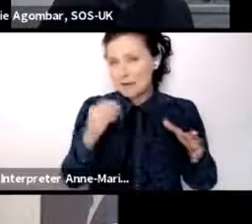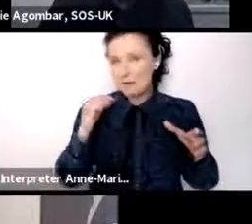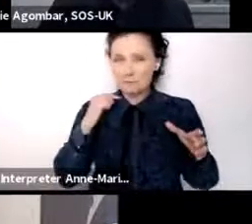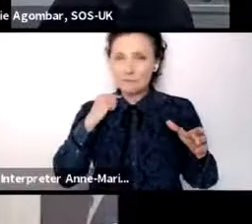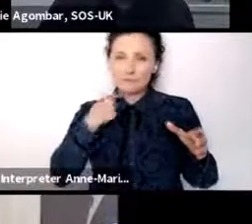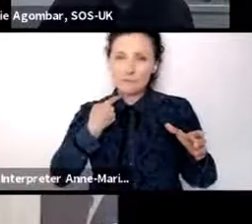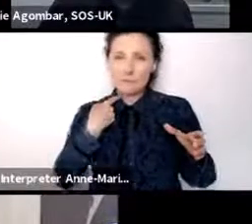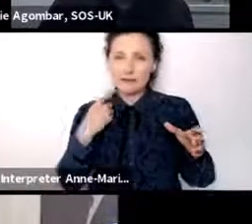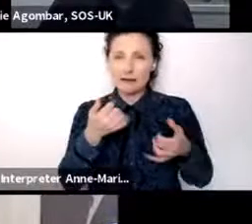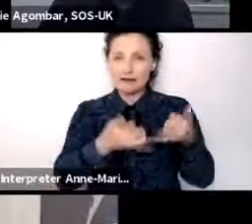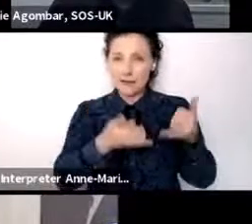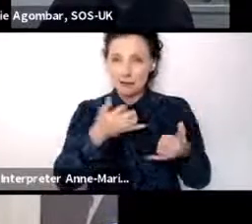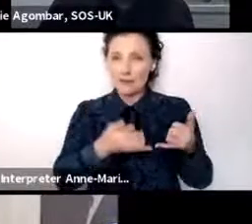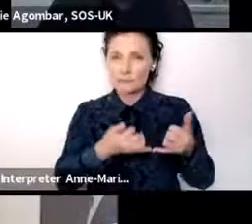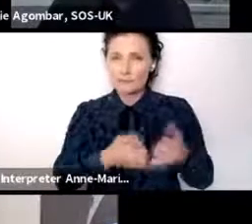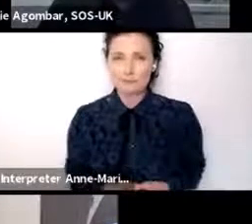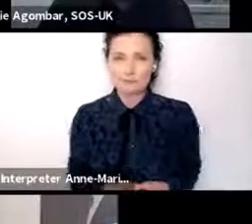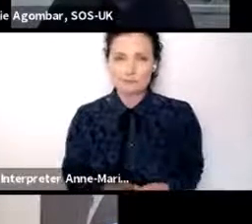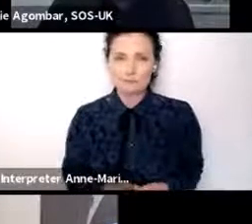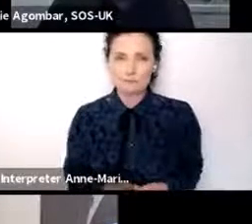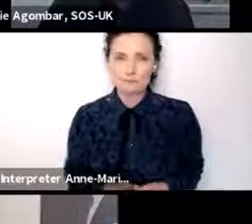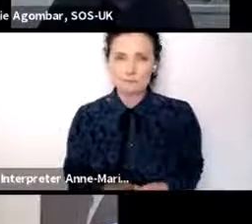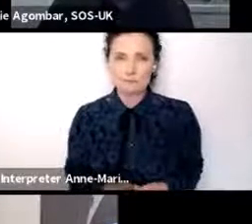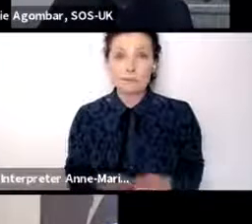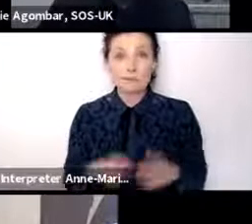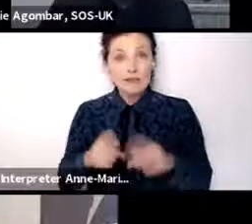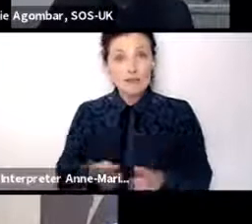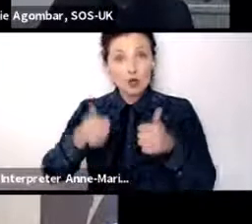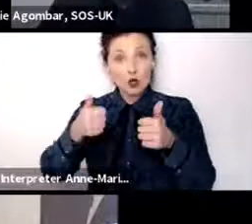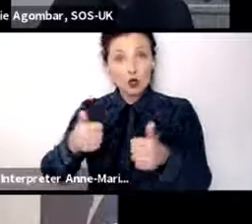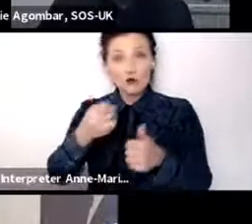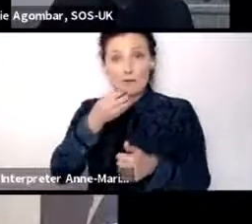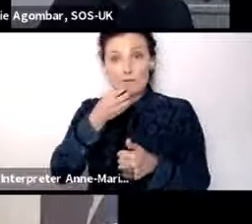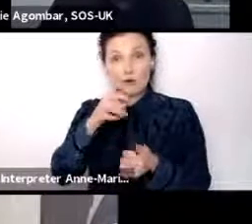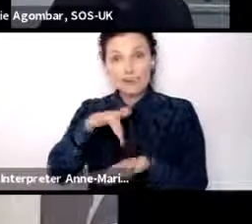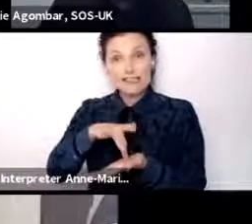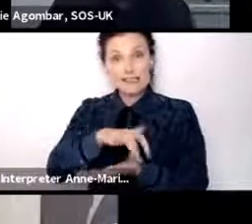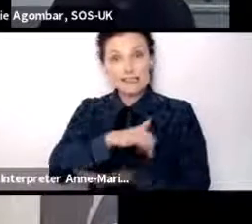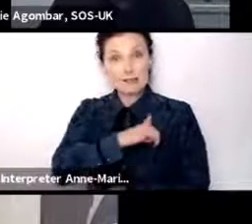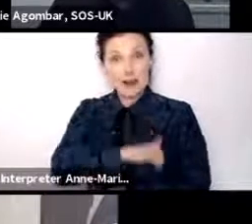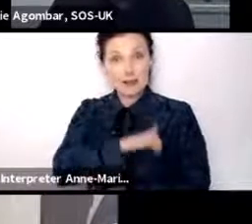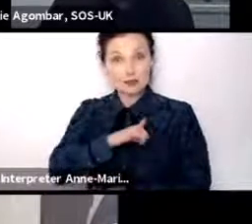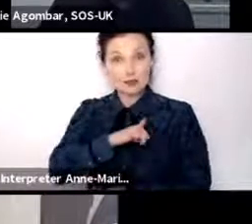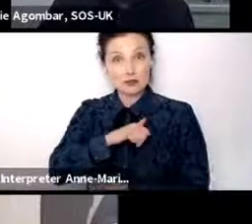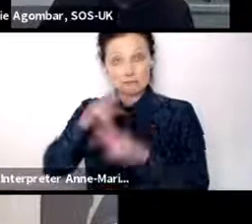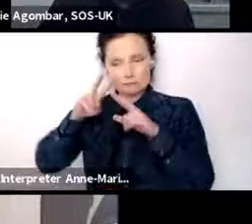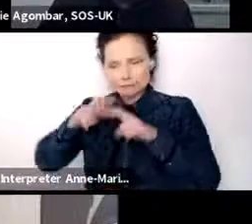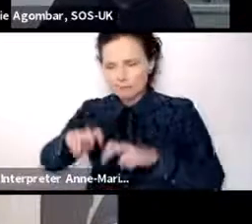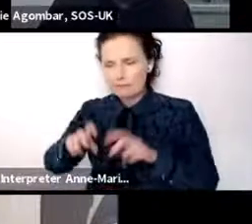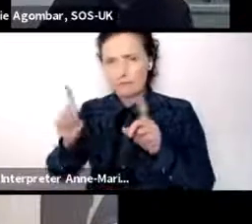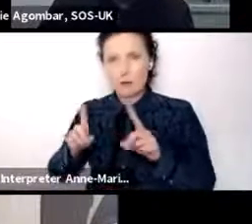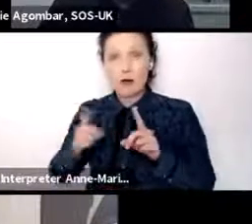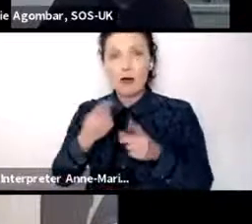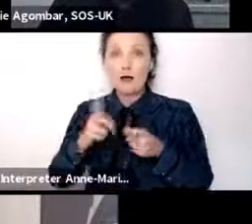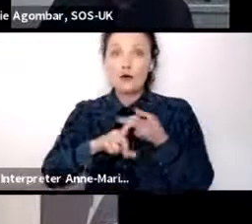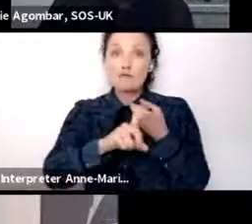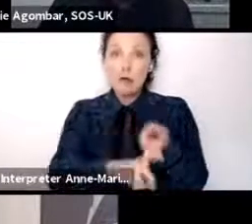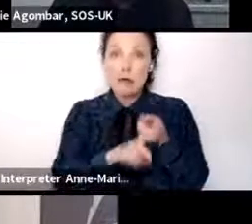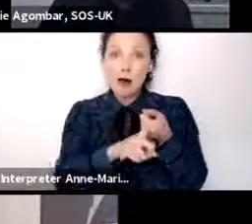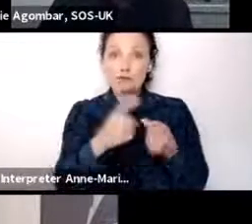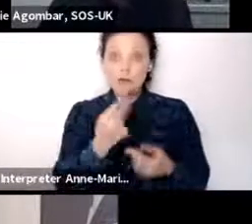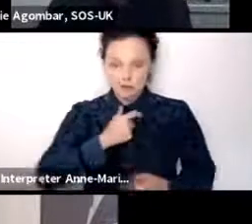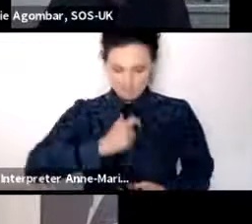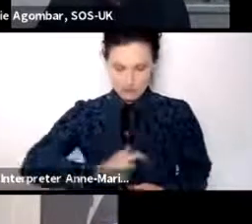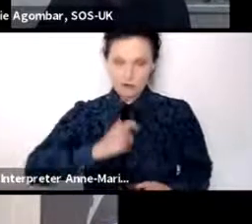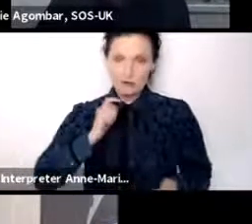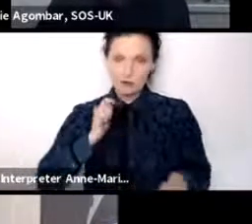highlight there is a good food cities pledge. And that looks at actually how can we not just rely on individual change, but